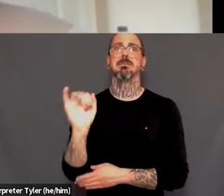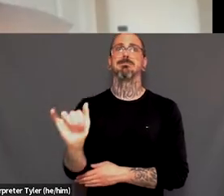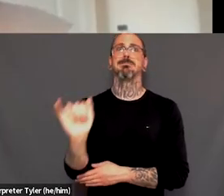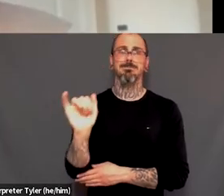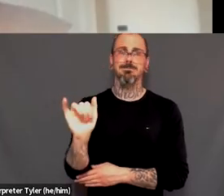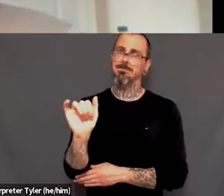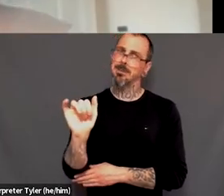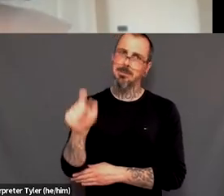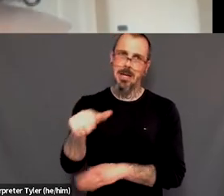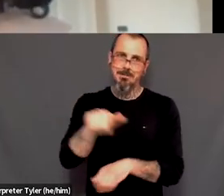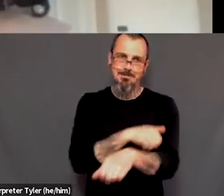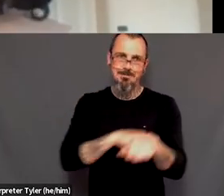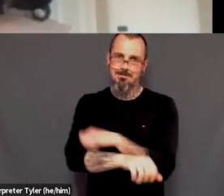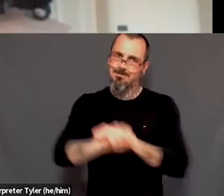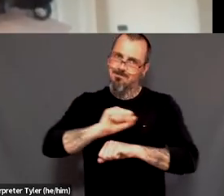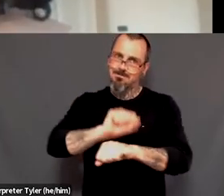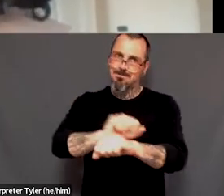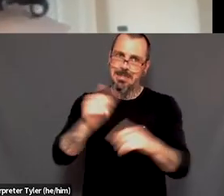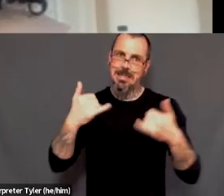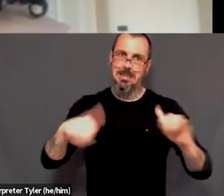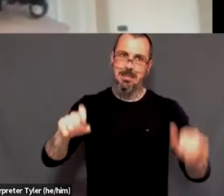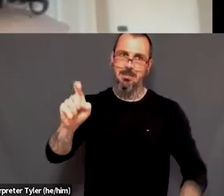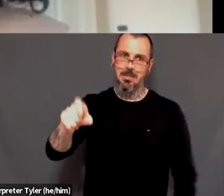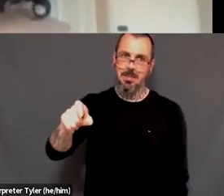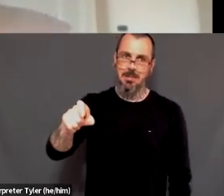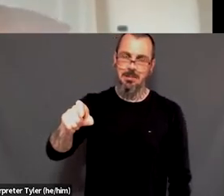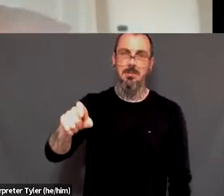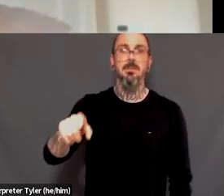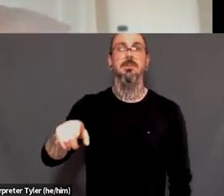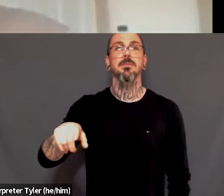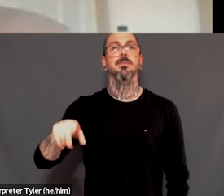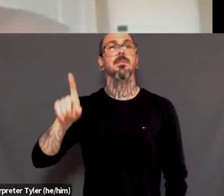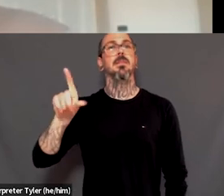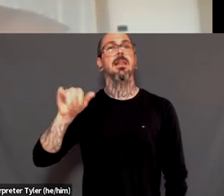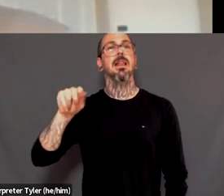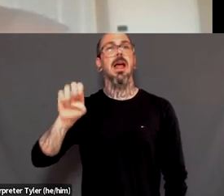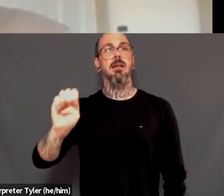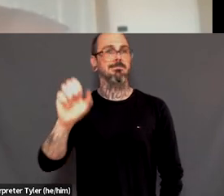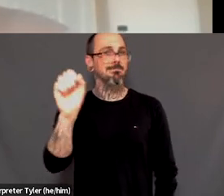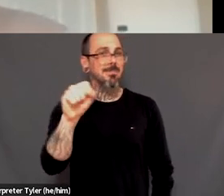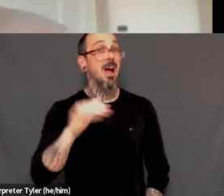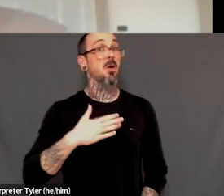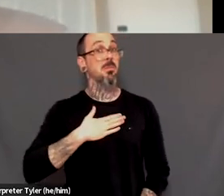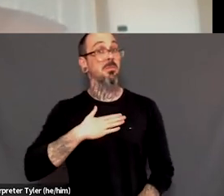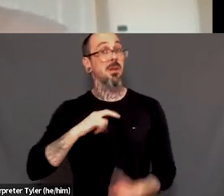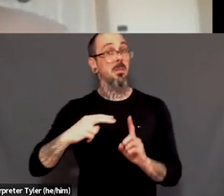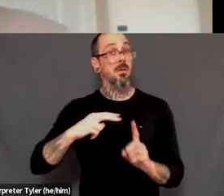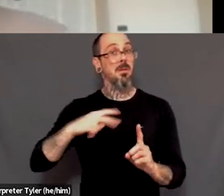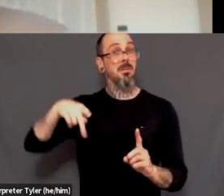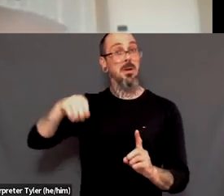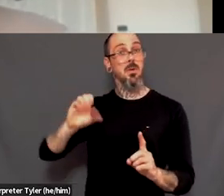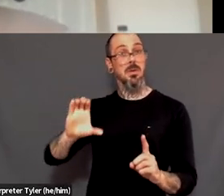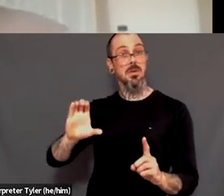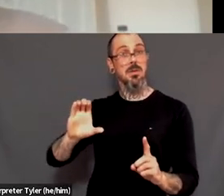Absolutely. Yeah. And like, uh, from like a person of color perspective as well, like we still have so much work to do. Um, like the system is like